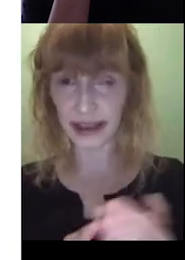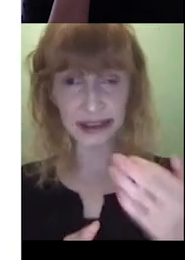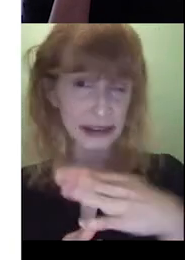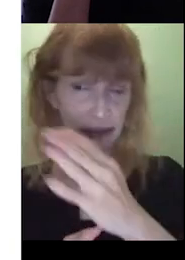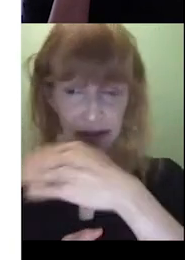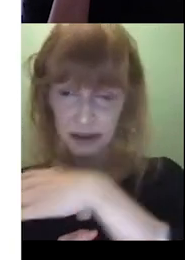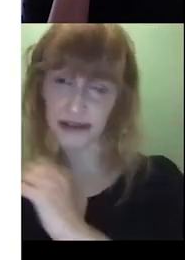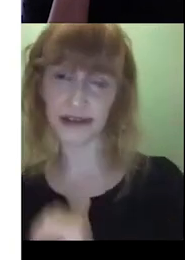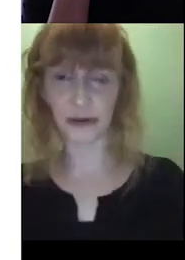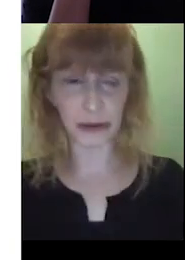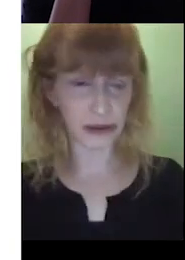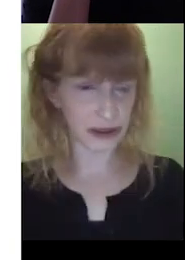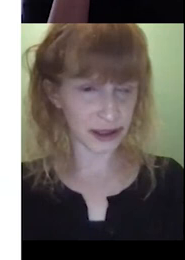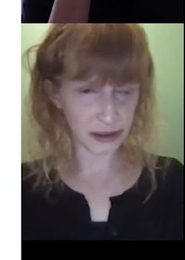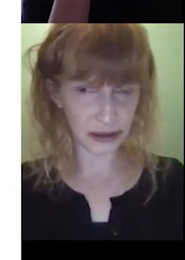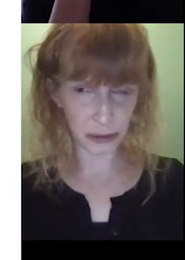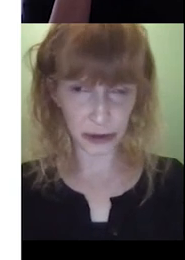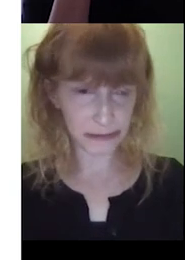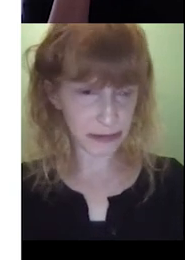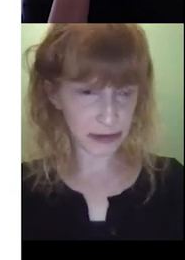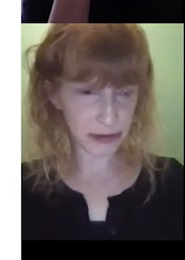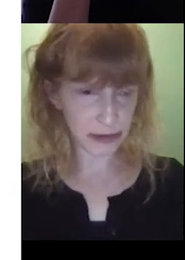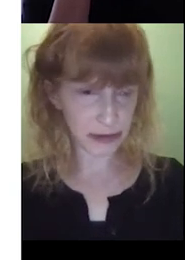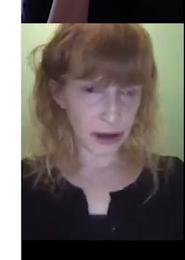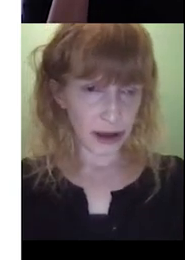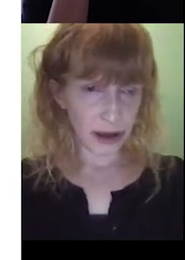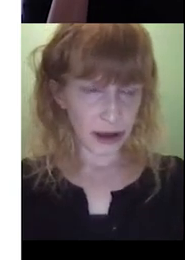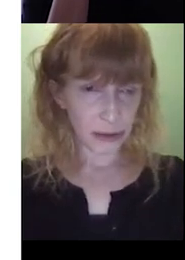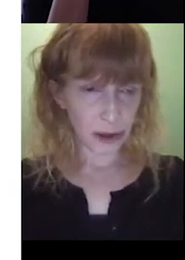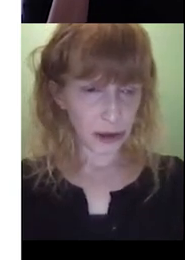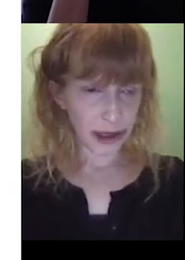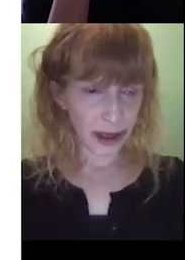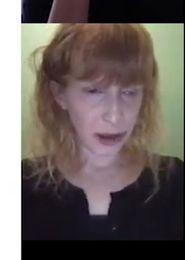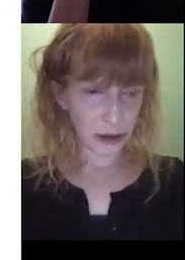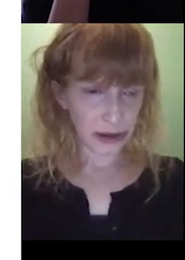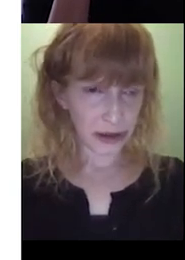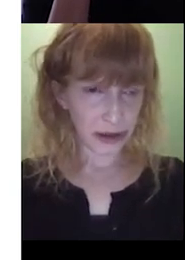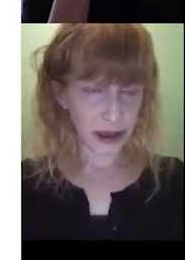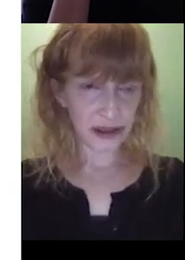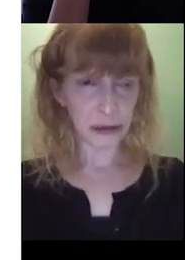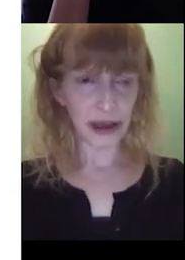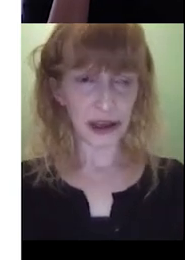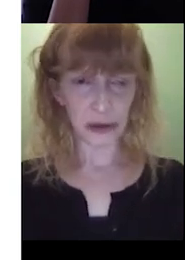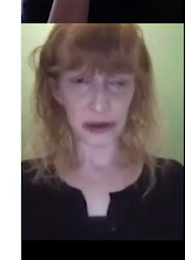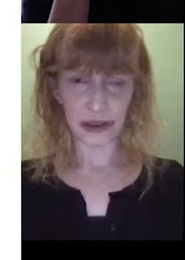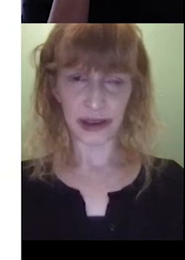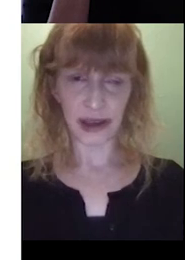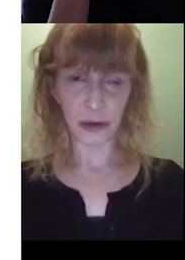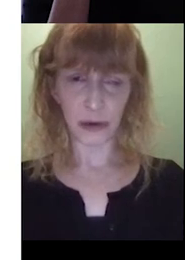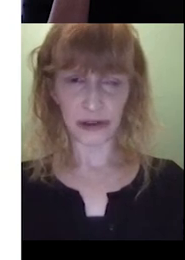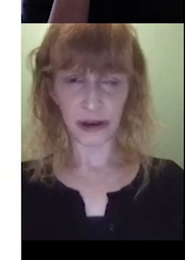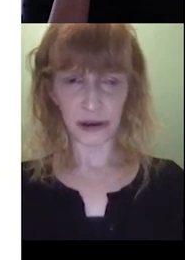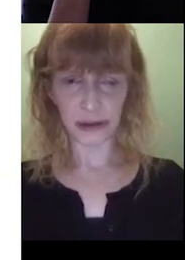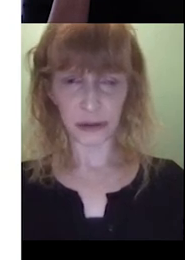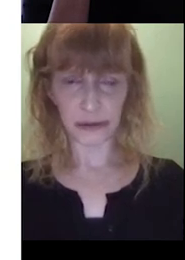um, a snake slithers or something like that as well. Um, okay. What about the next page? What do we think